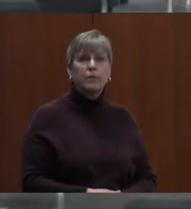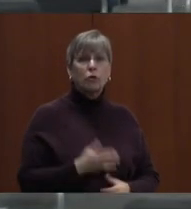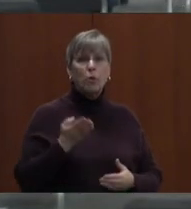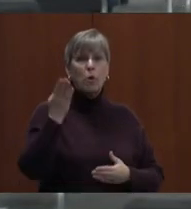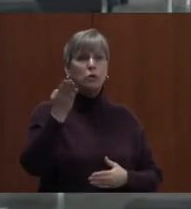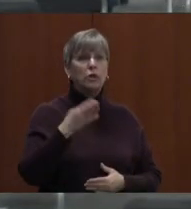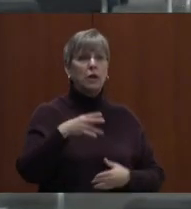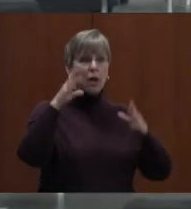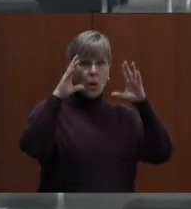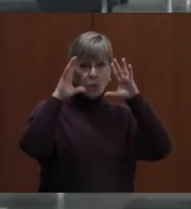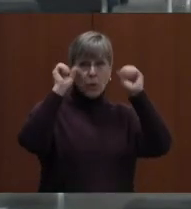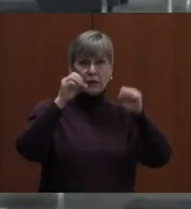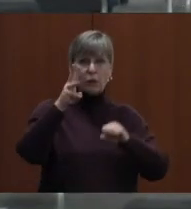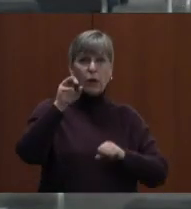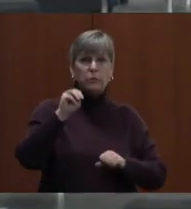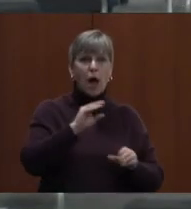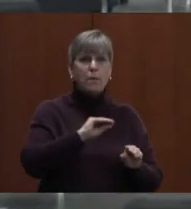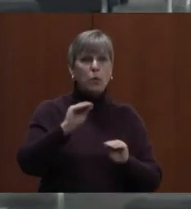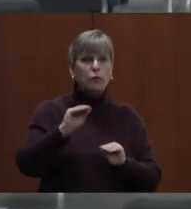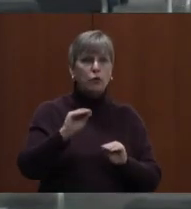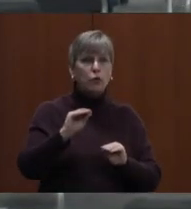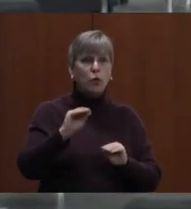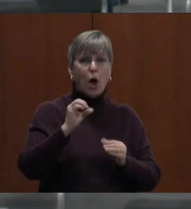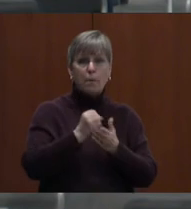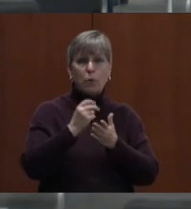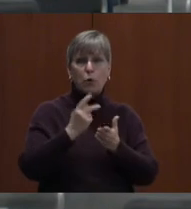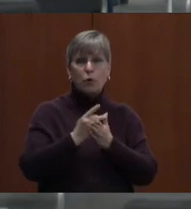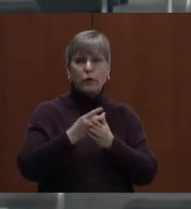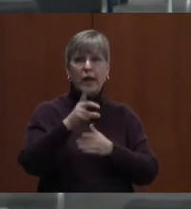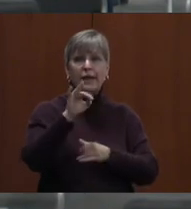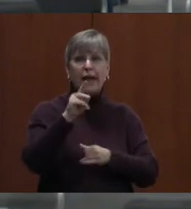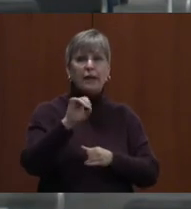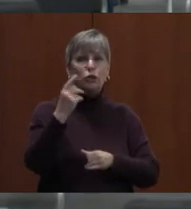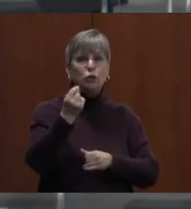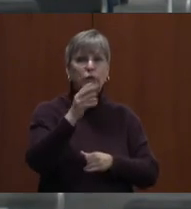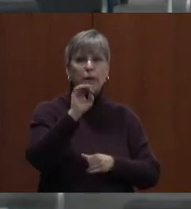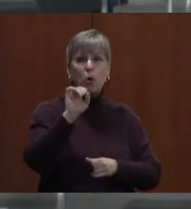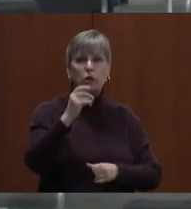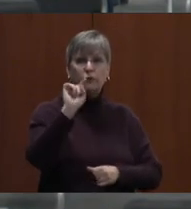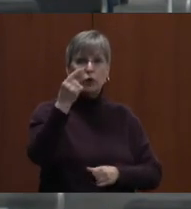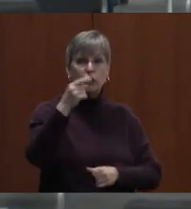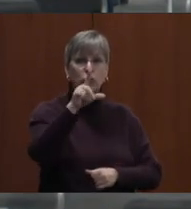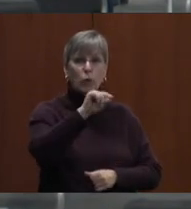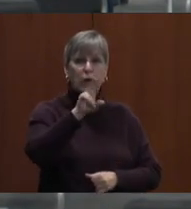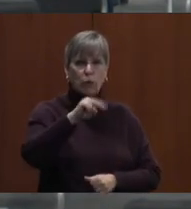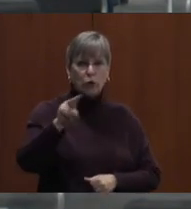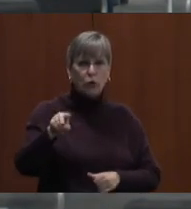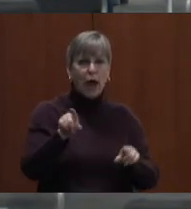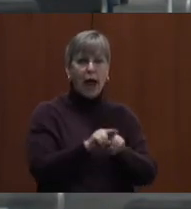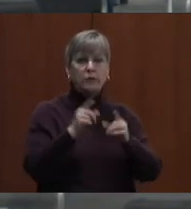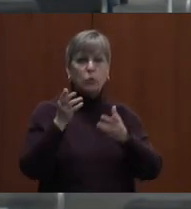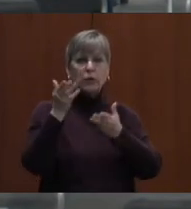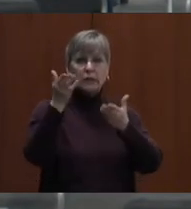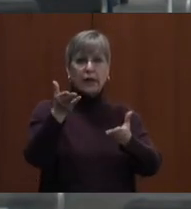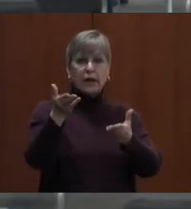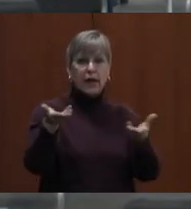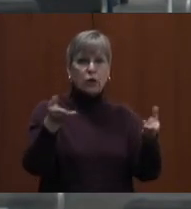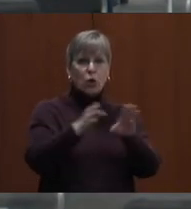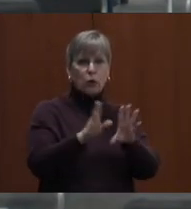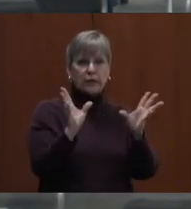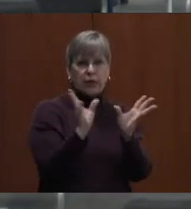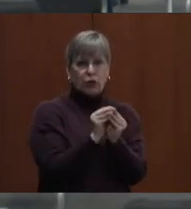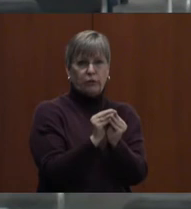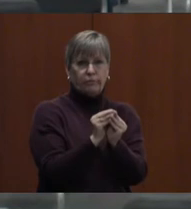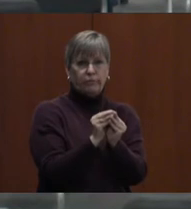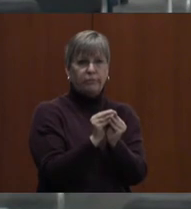President Williams. I move to approve the personnel actions dated Tuesday, March 1st, 2022, as presented in closed session.